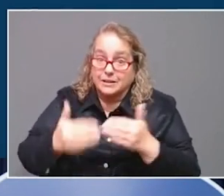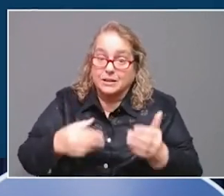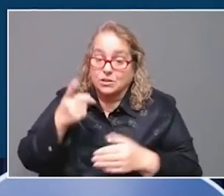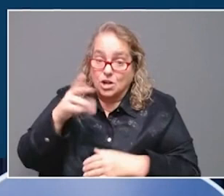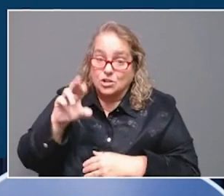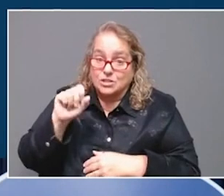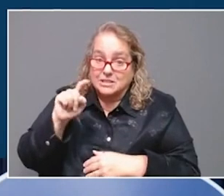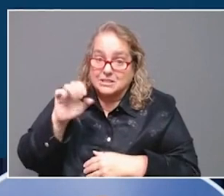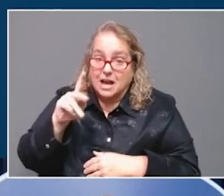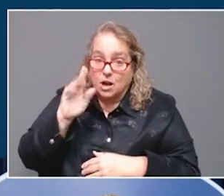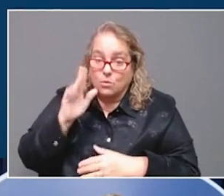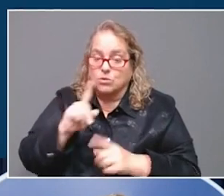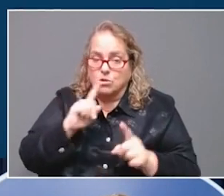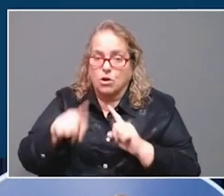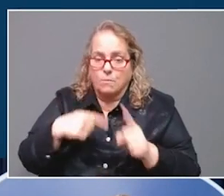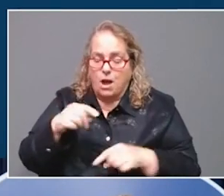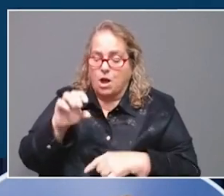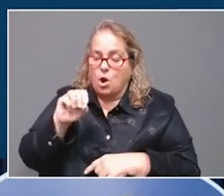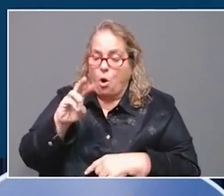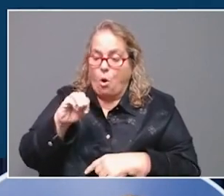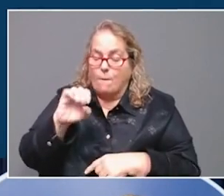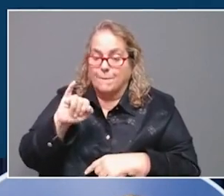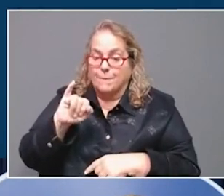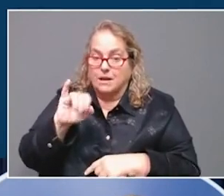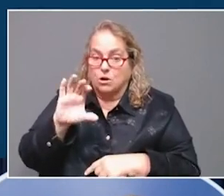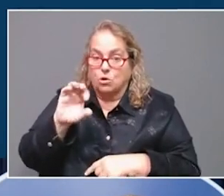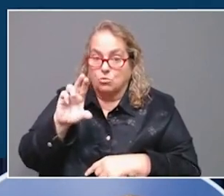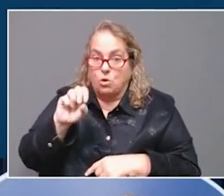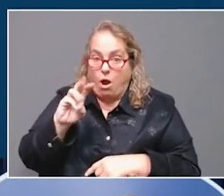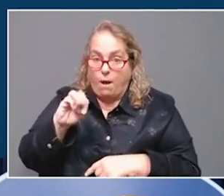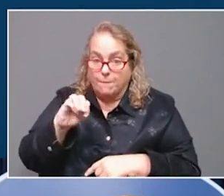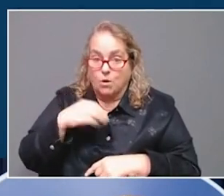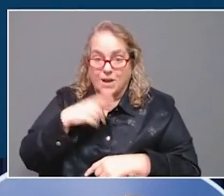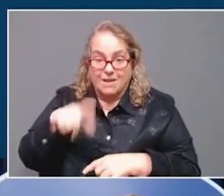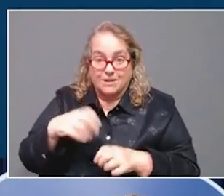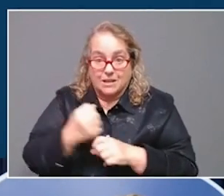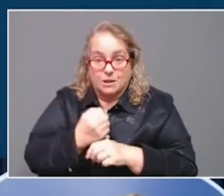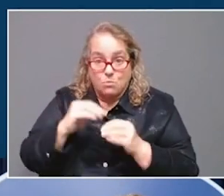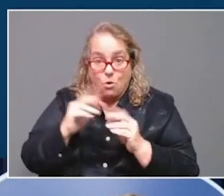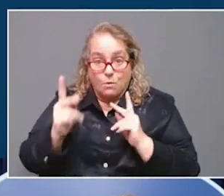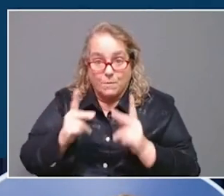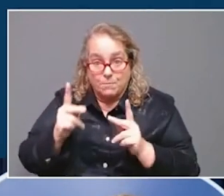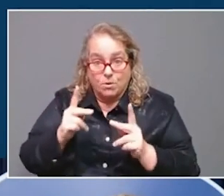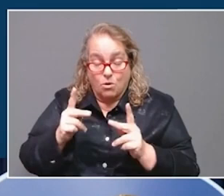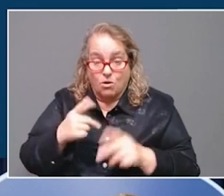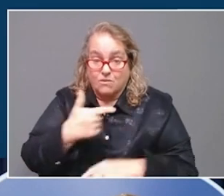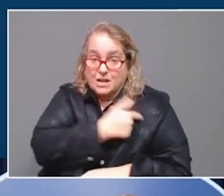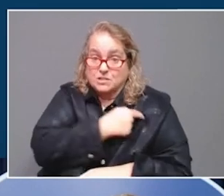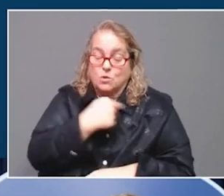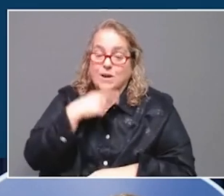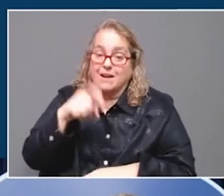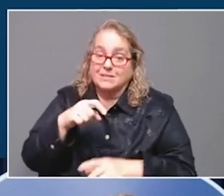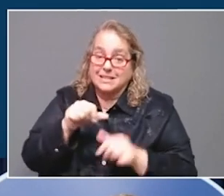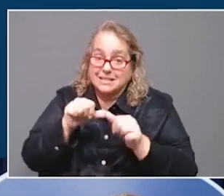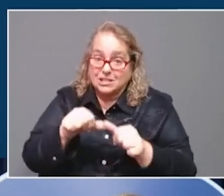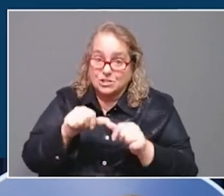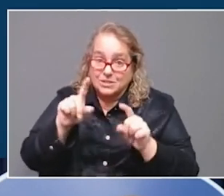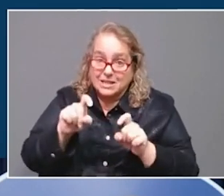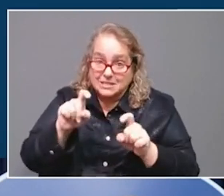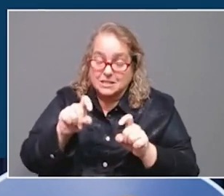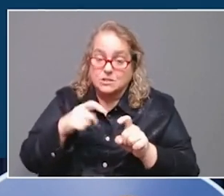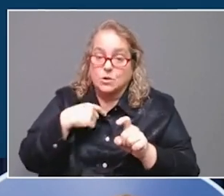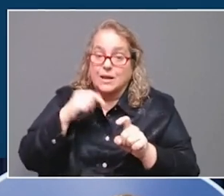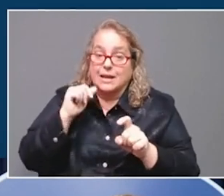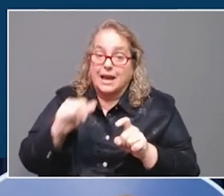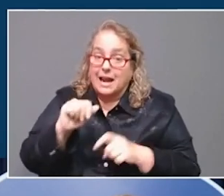Omicron. We not only have to get more people vaccinated, we not only have to continue testing so we can isolate when we get